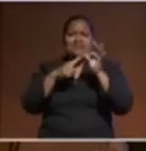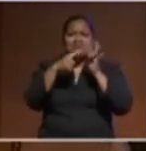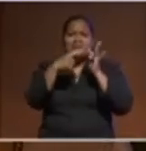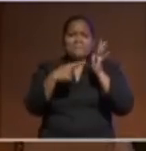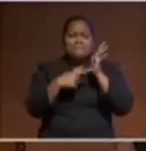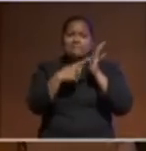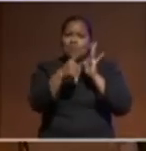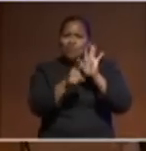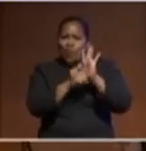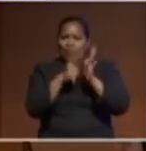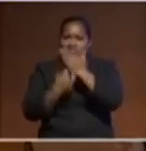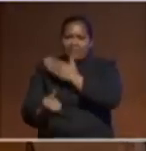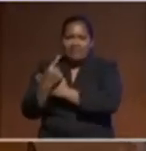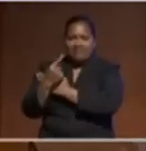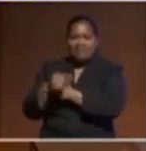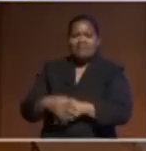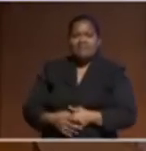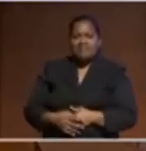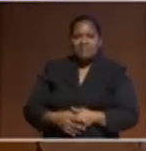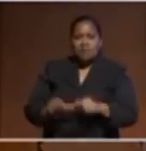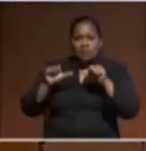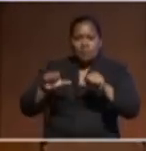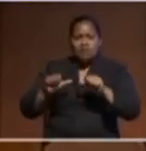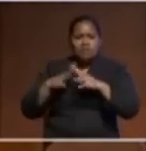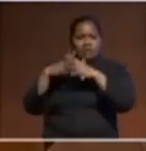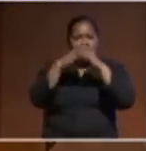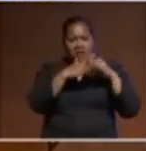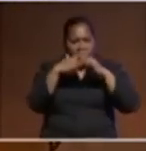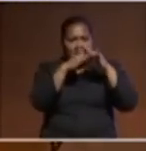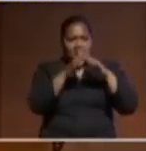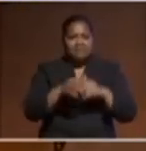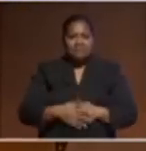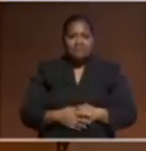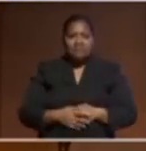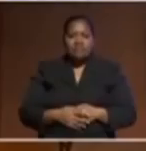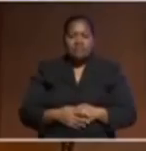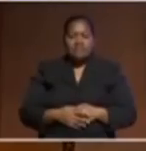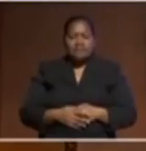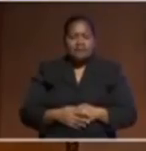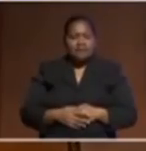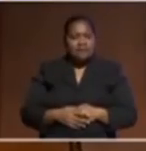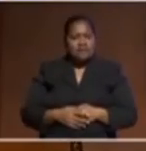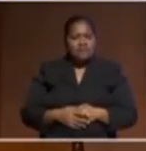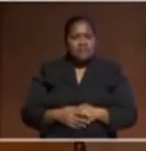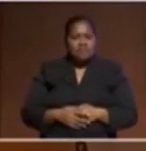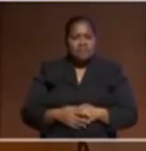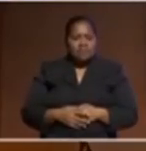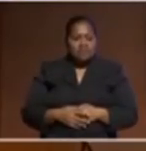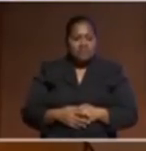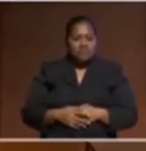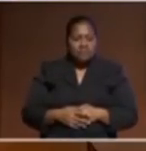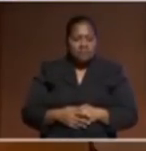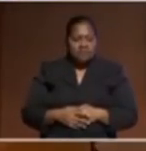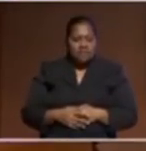of the United States. It but it wasn't that individual that I was condemning, or it was that